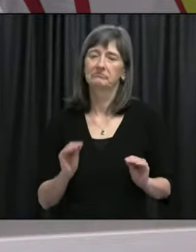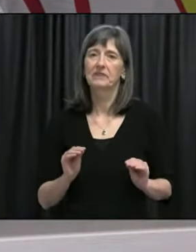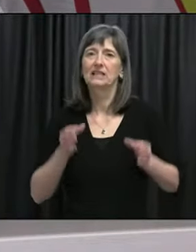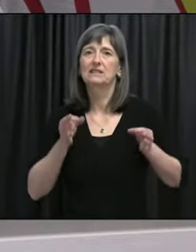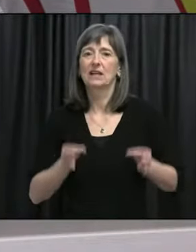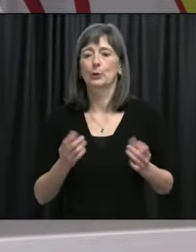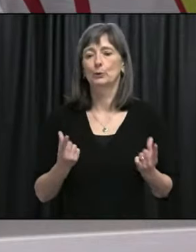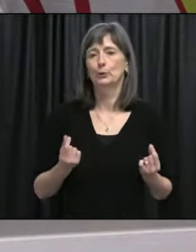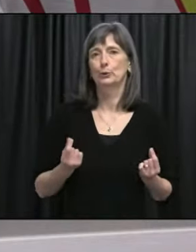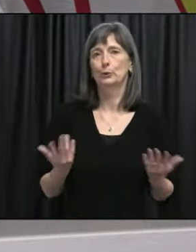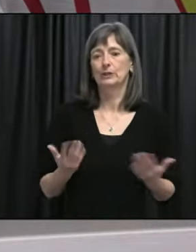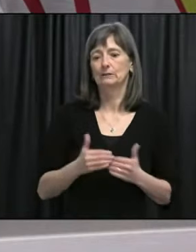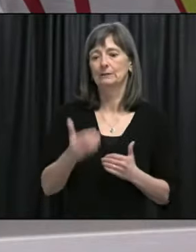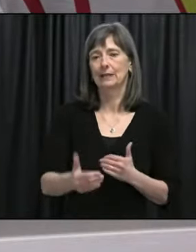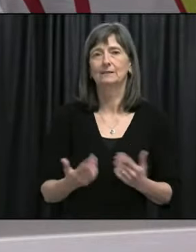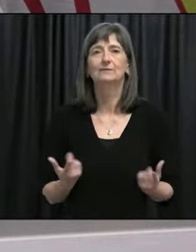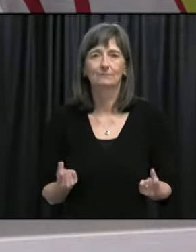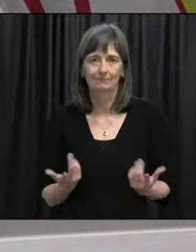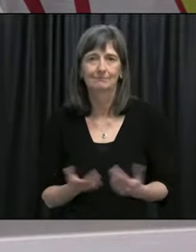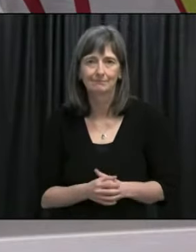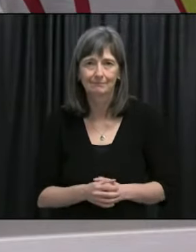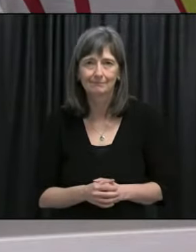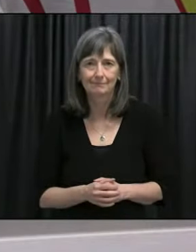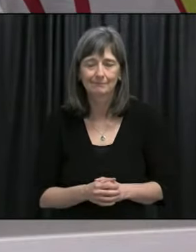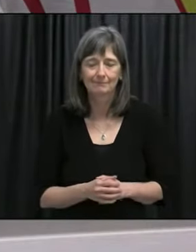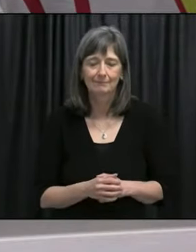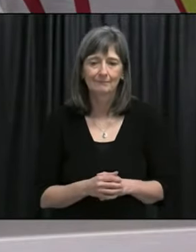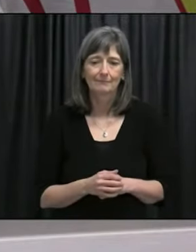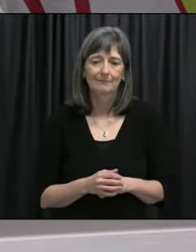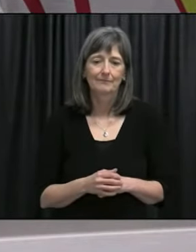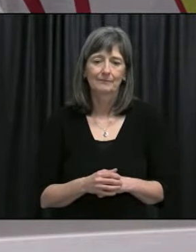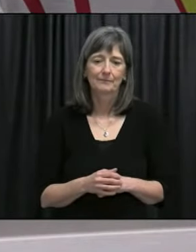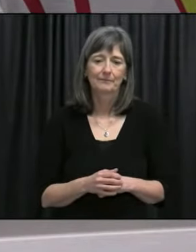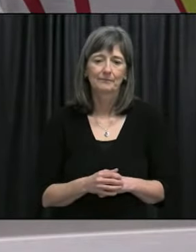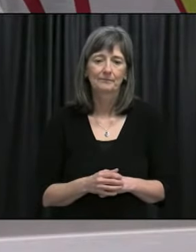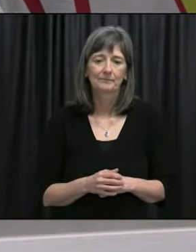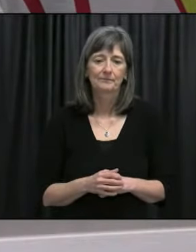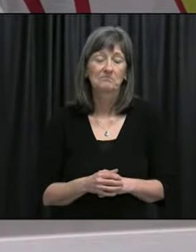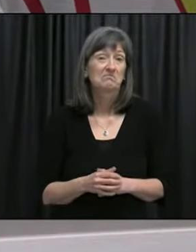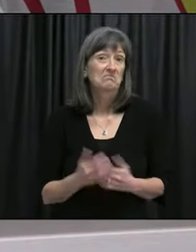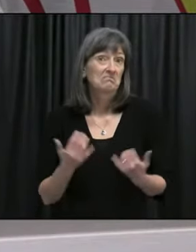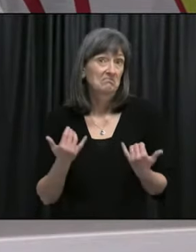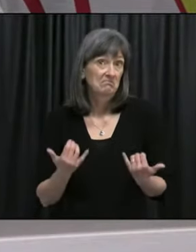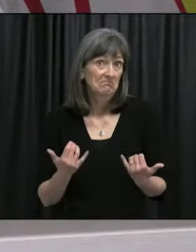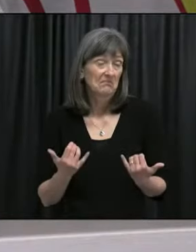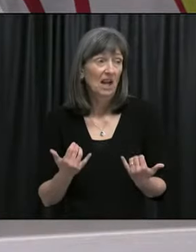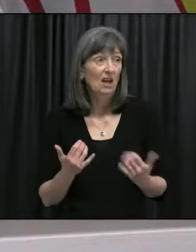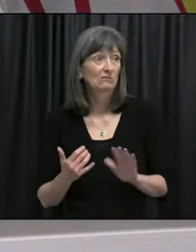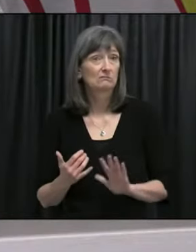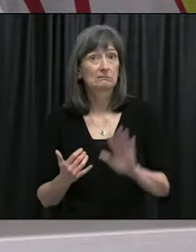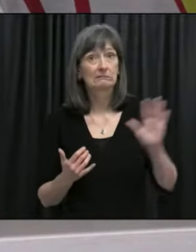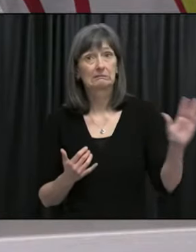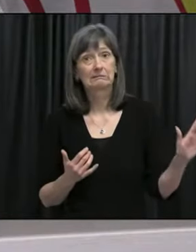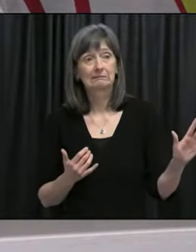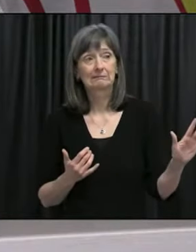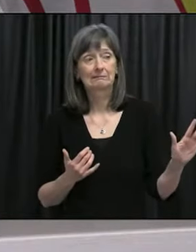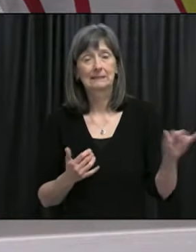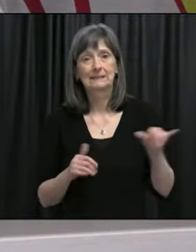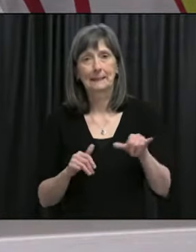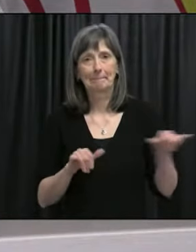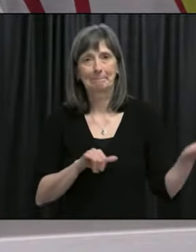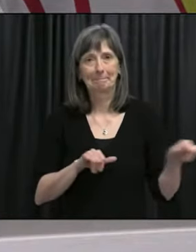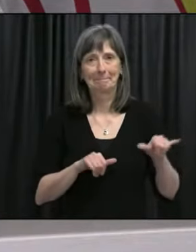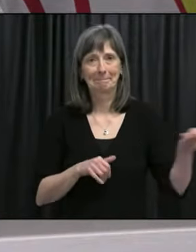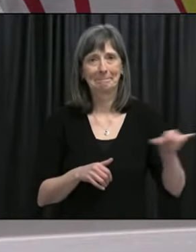where we go with things. So at the moment, you know, everywhere is kind of the same